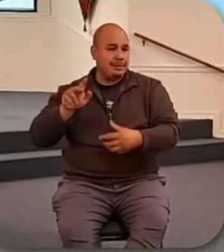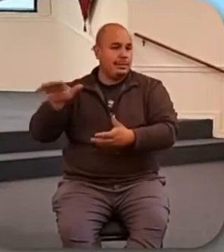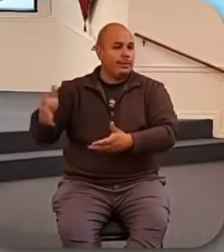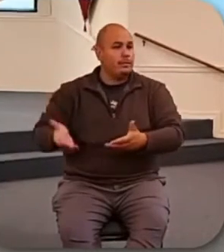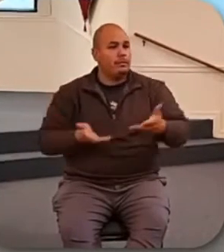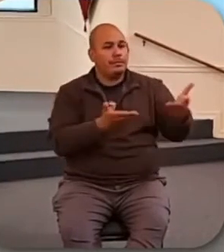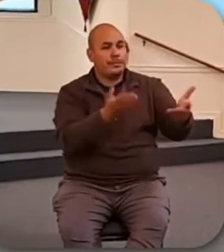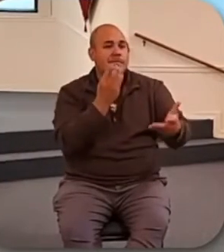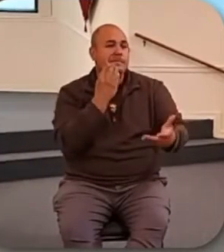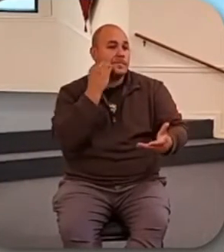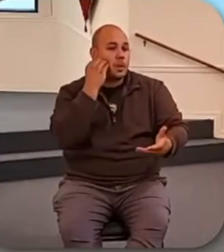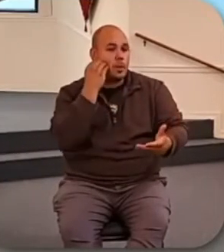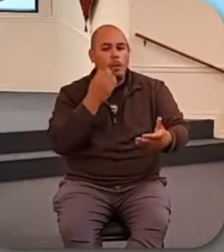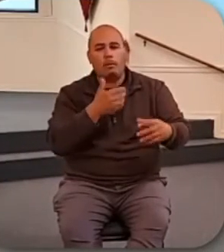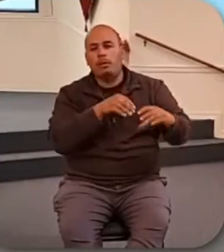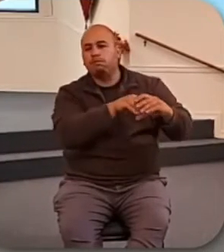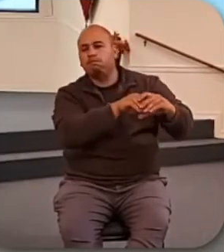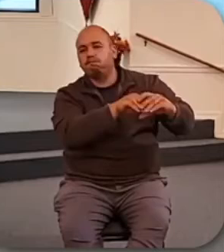home and hoarded it, right?